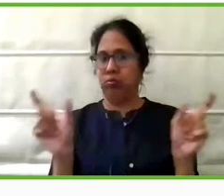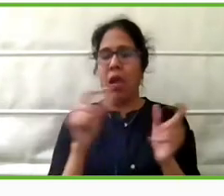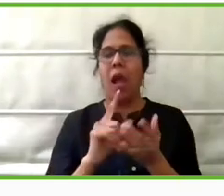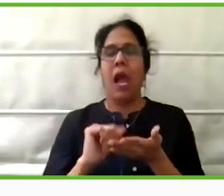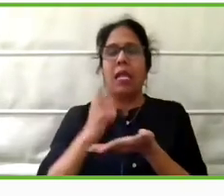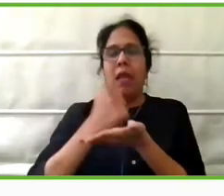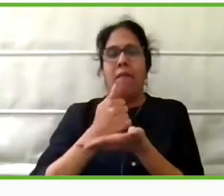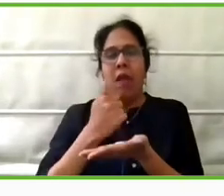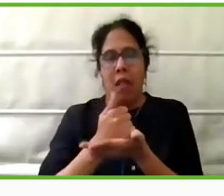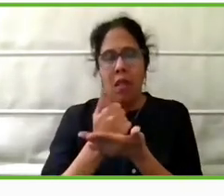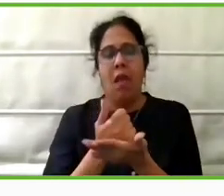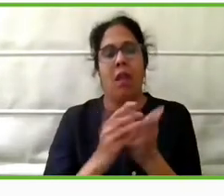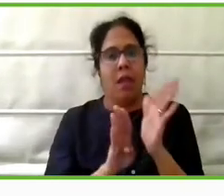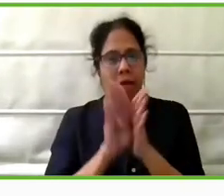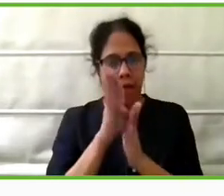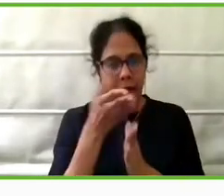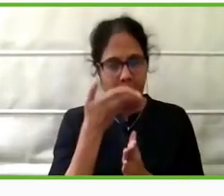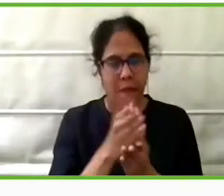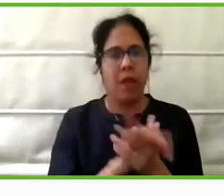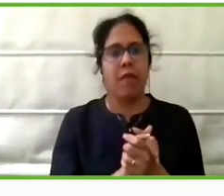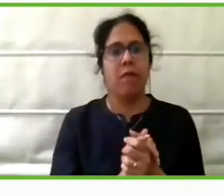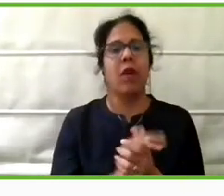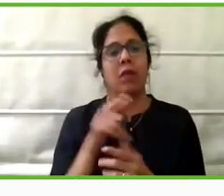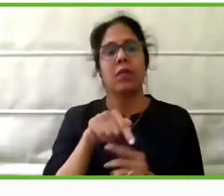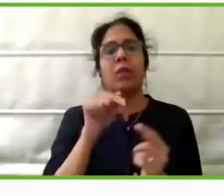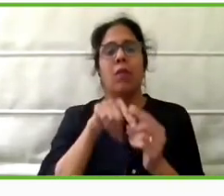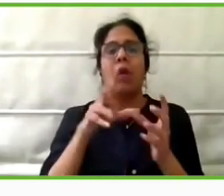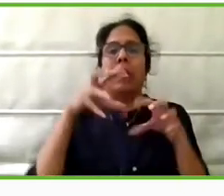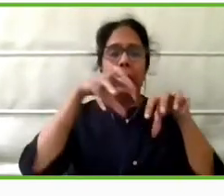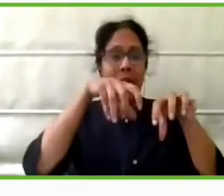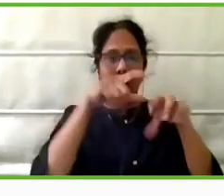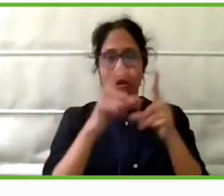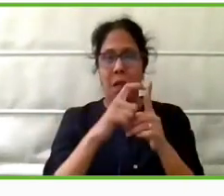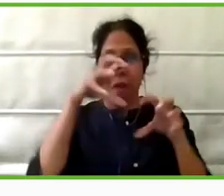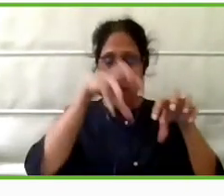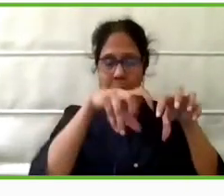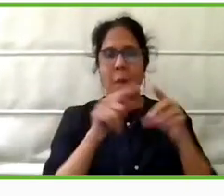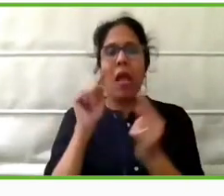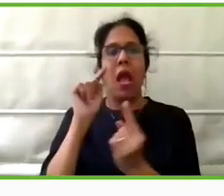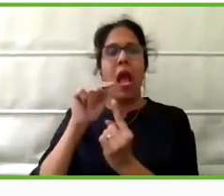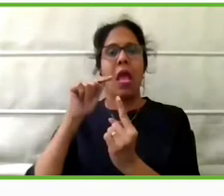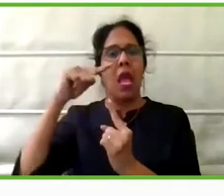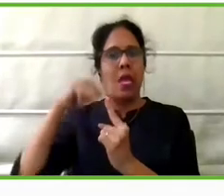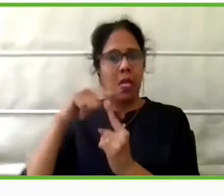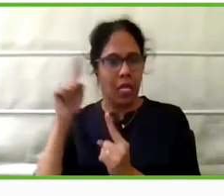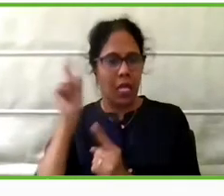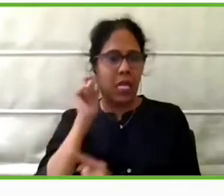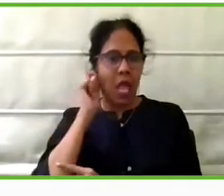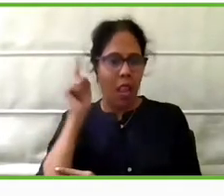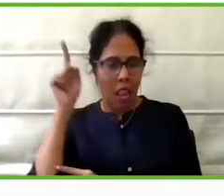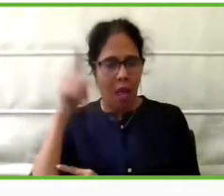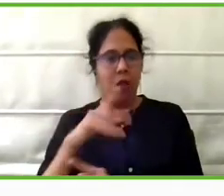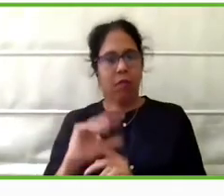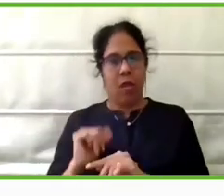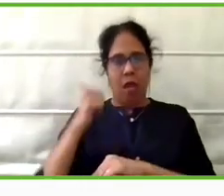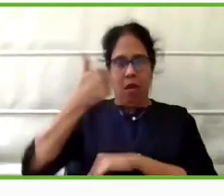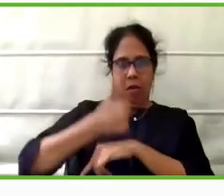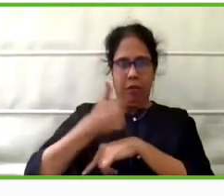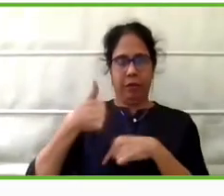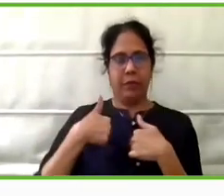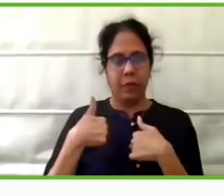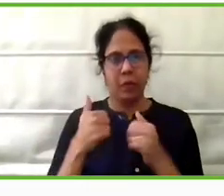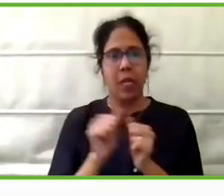that center at IIT Madras and today I'd like to share with you the work that we are doing on